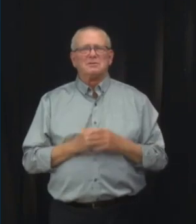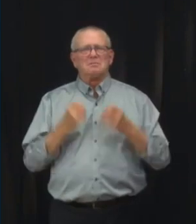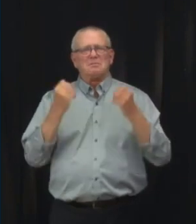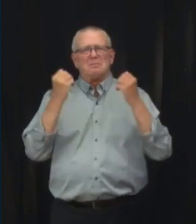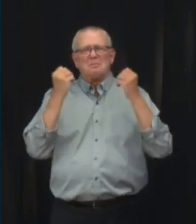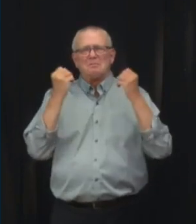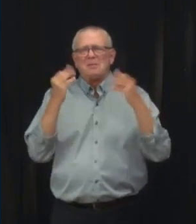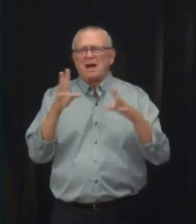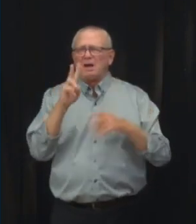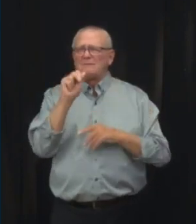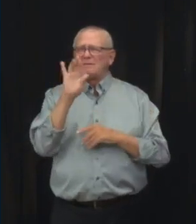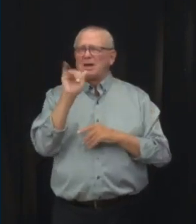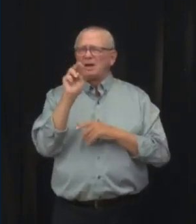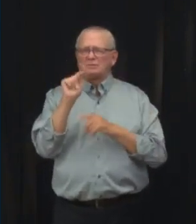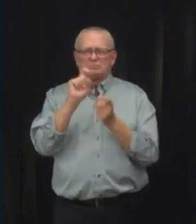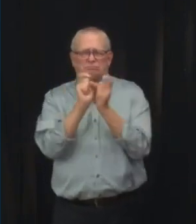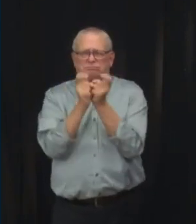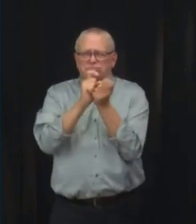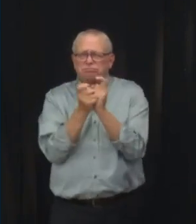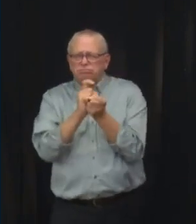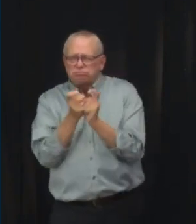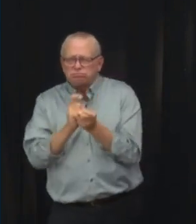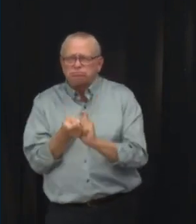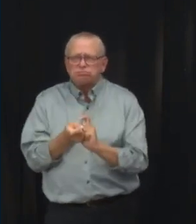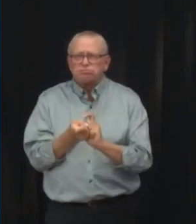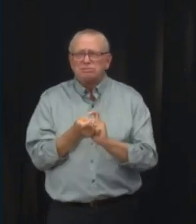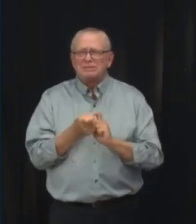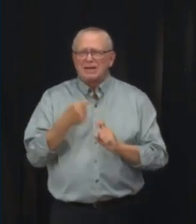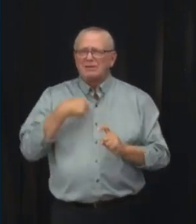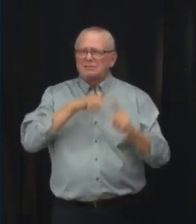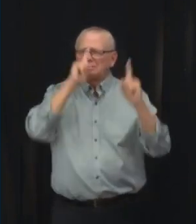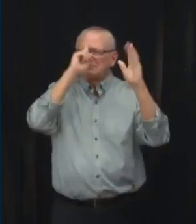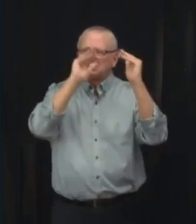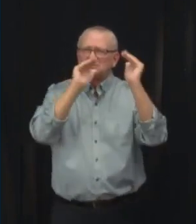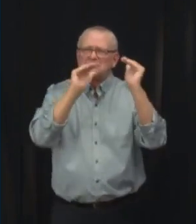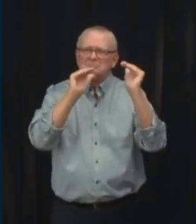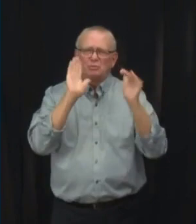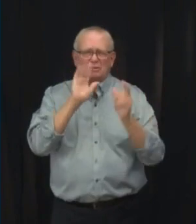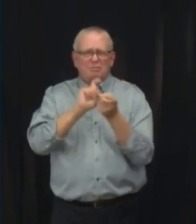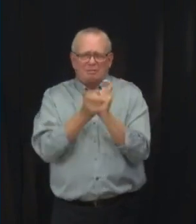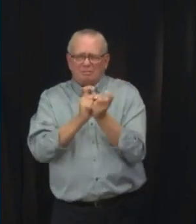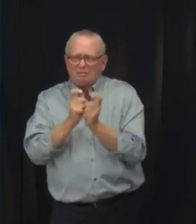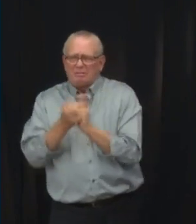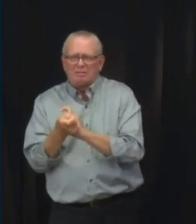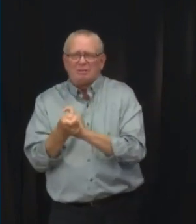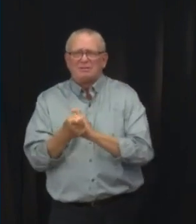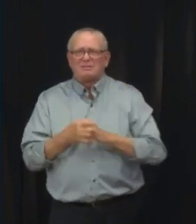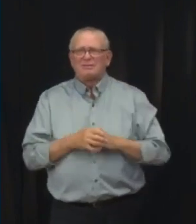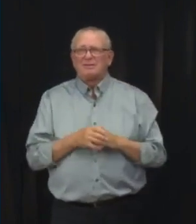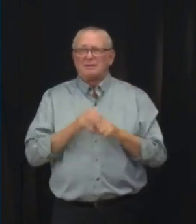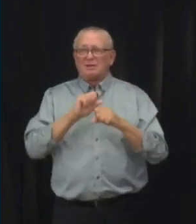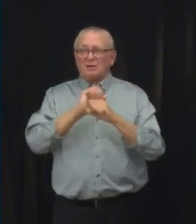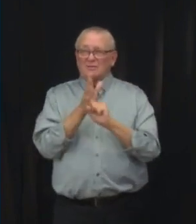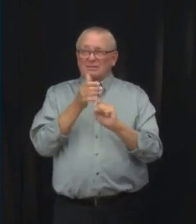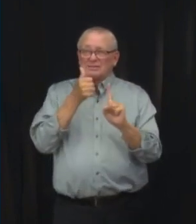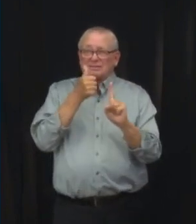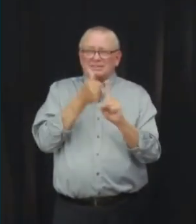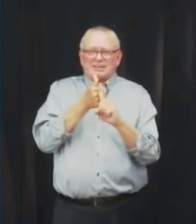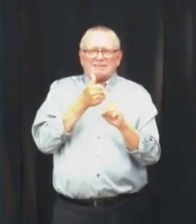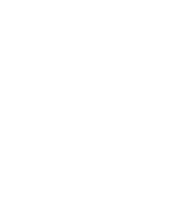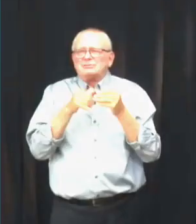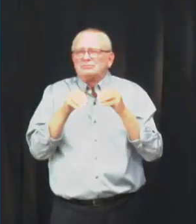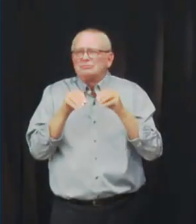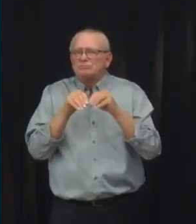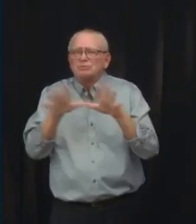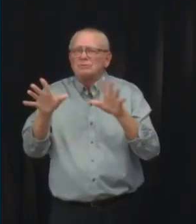through mutations. This is to be expected, especially with a virus as transmissible and prevalent as the one that causes COVID